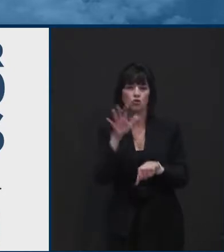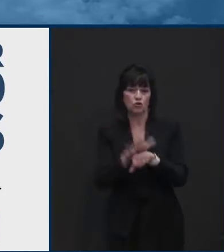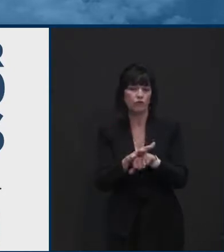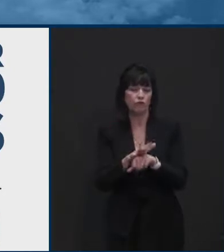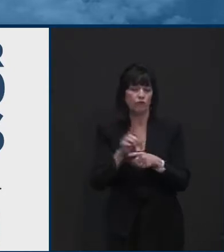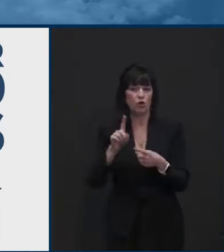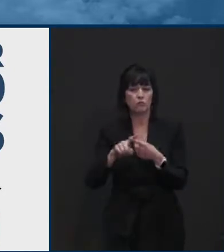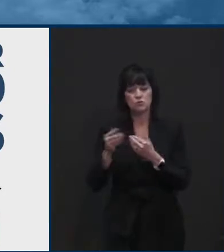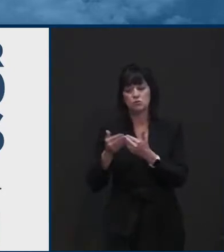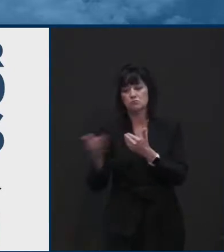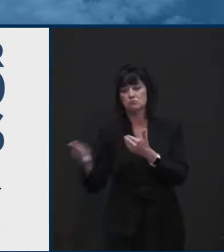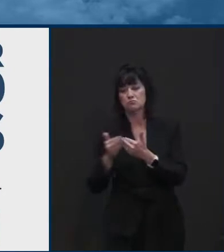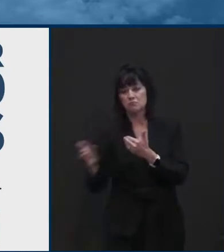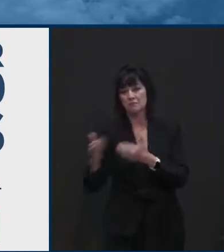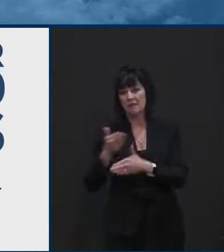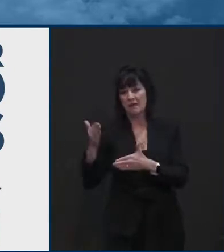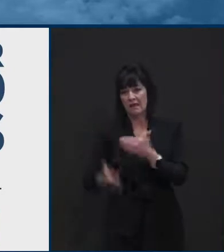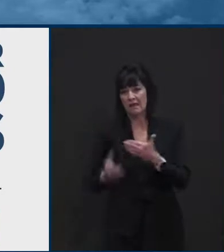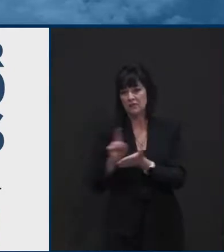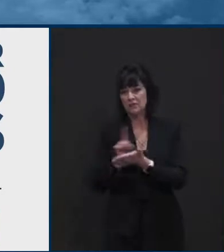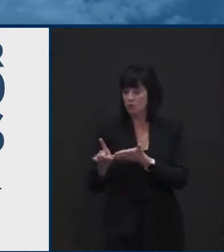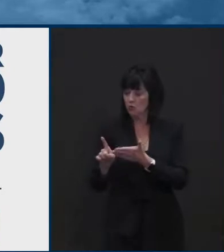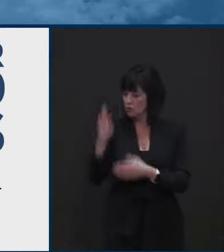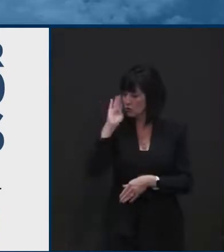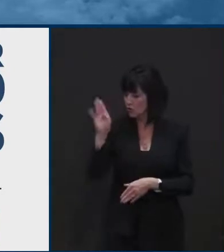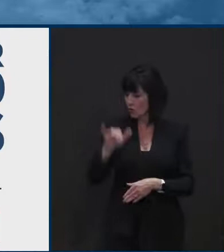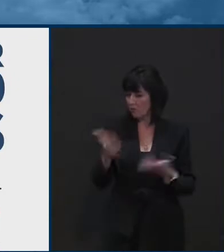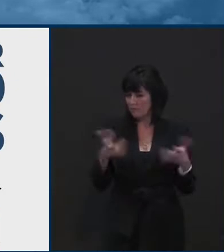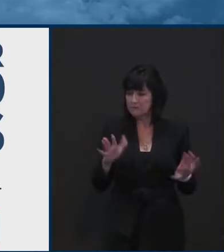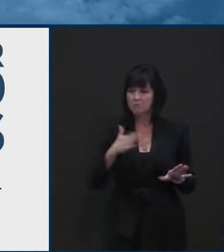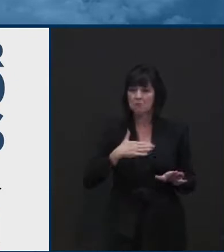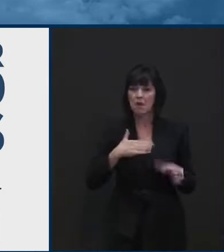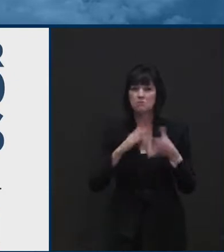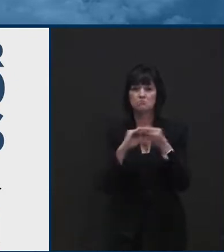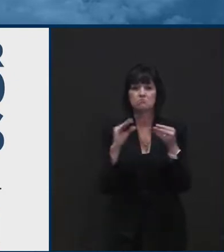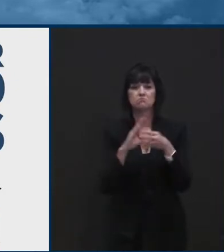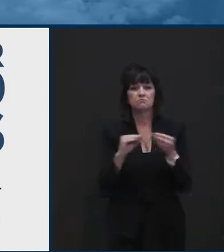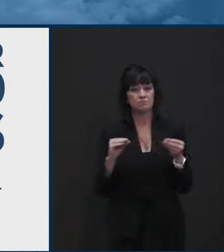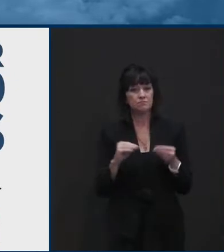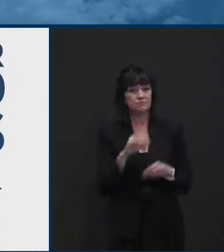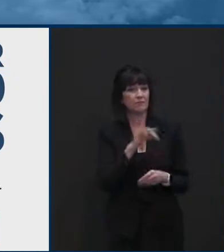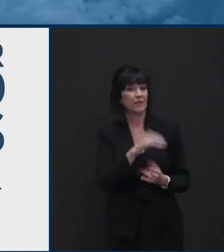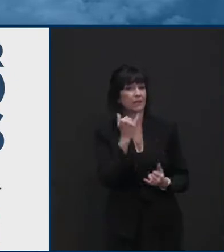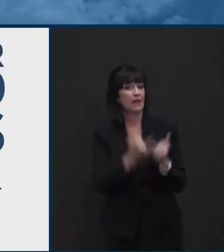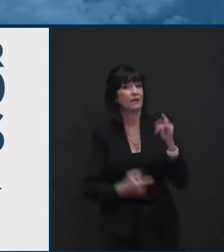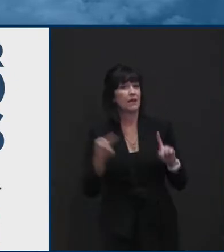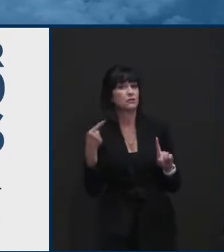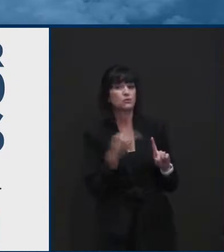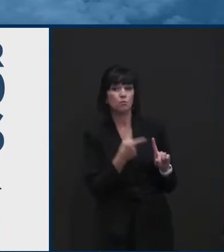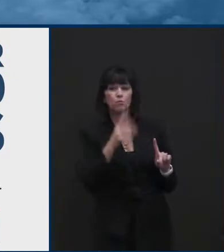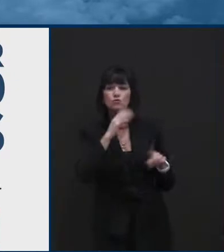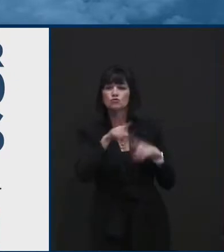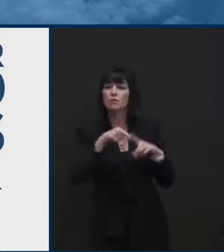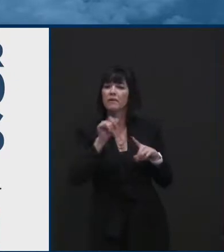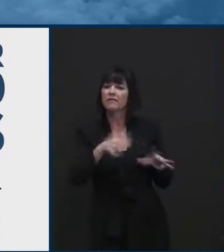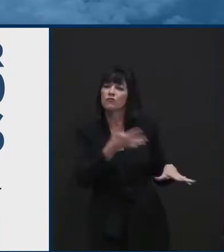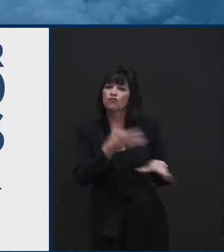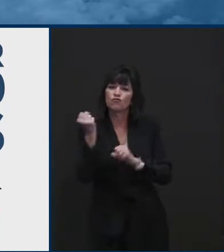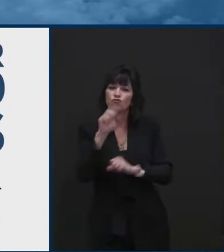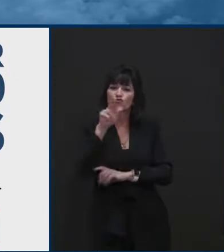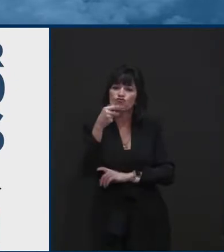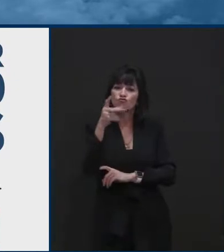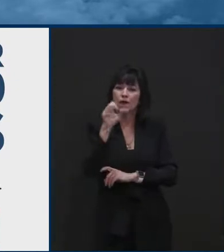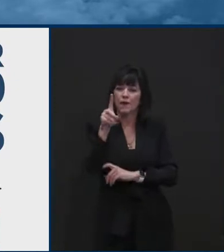end of the week. So, sir, that's it. Yeah. So that, uh, uh, last, uh, point about, uh, rapid testing, uh,